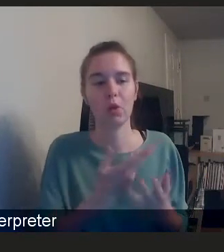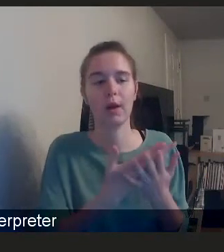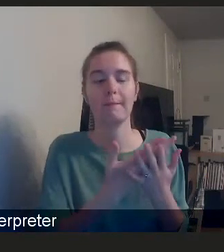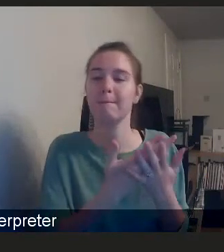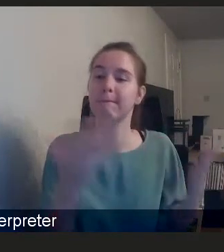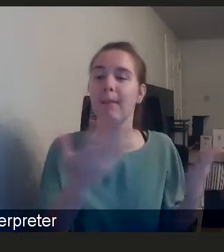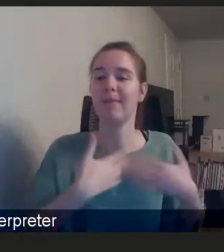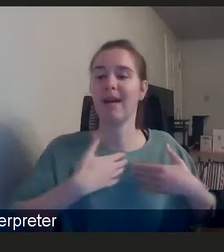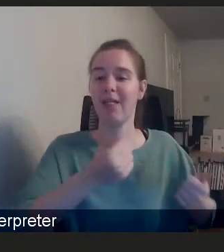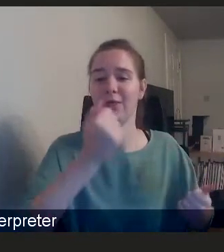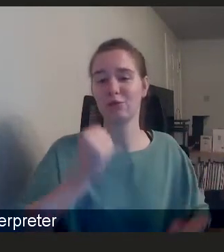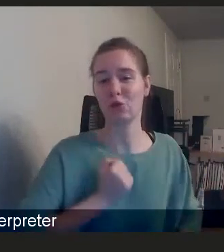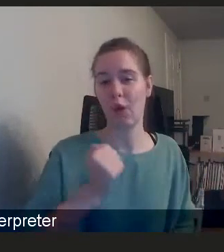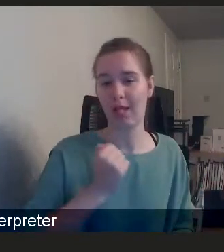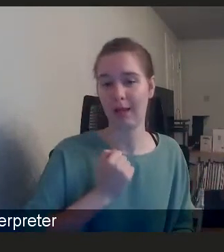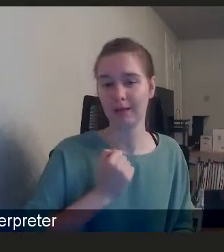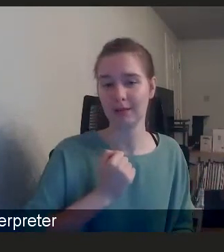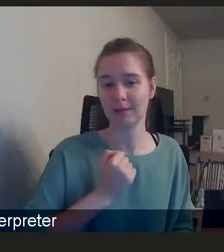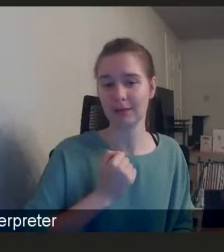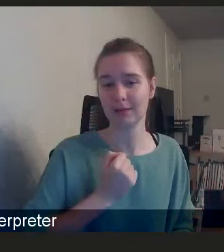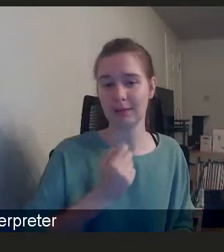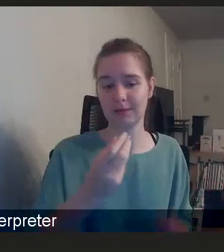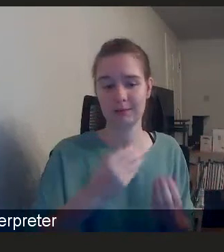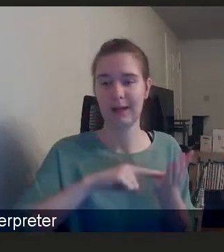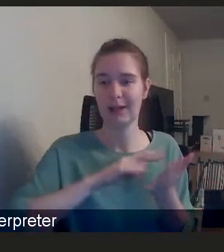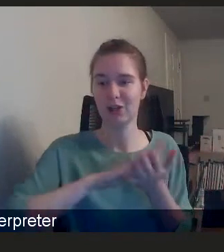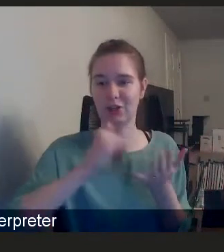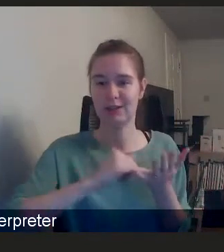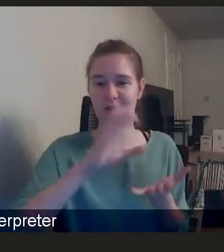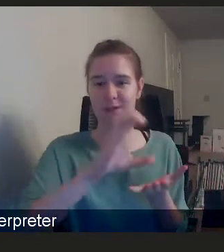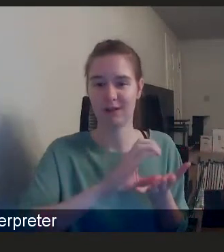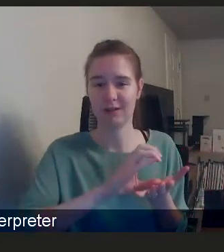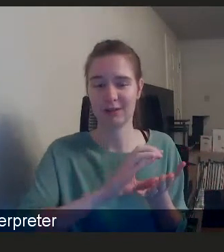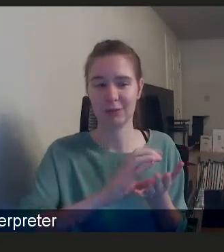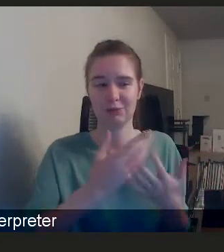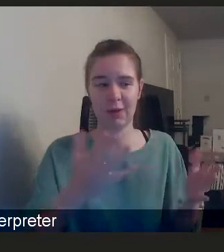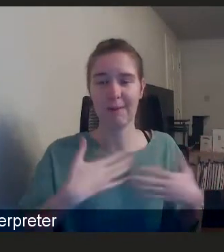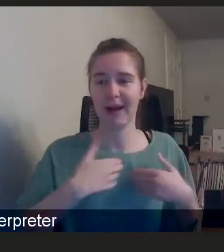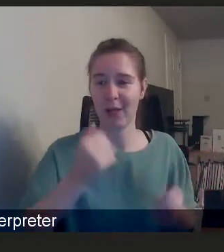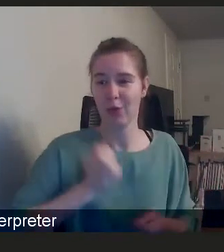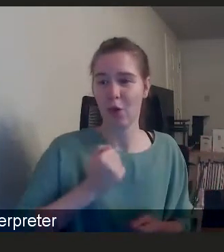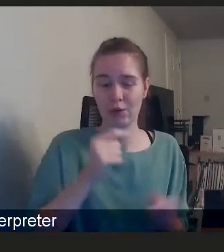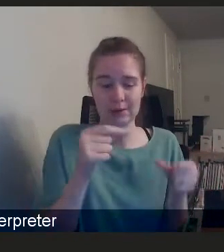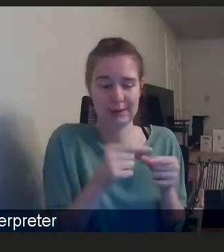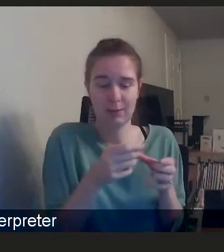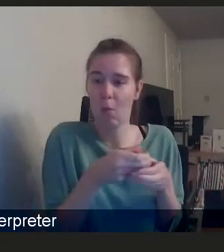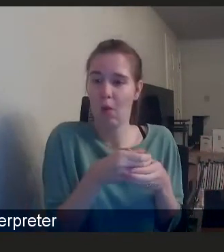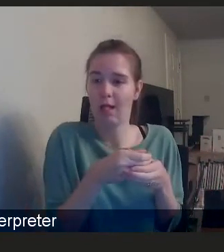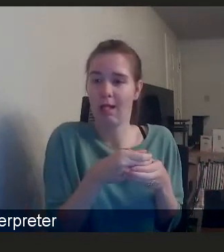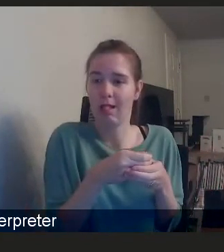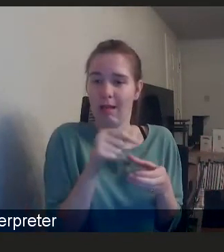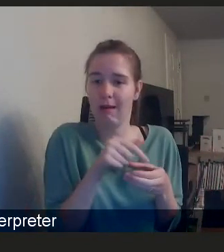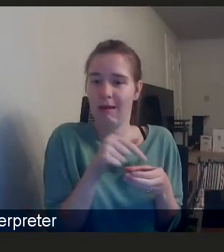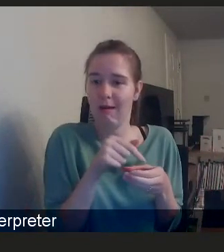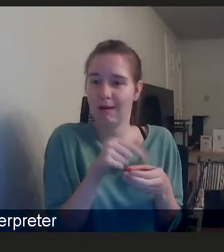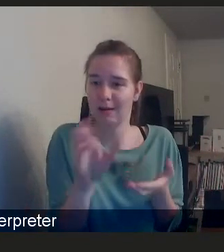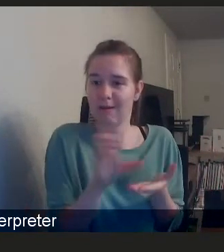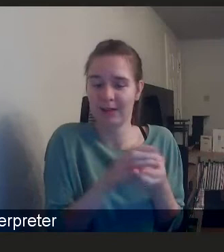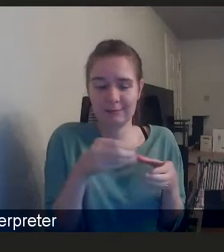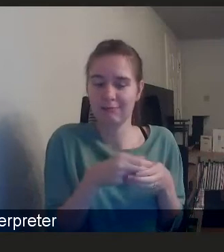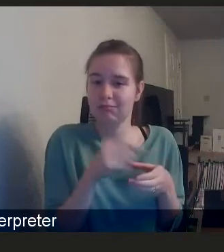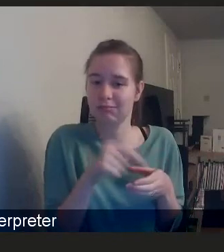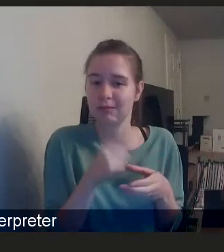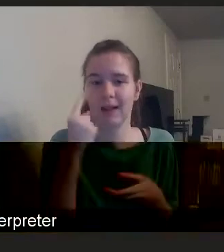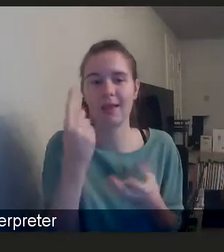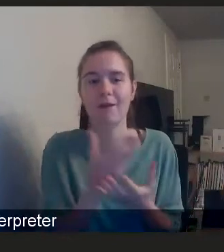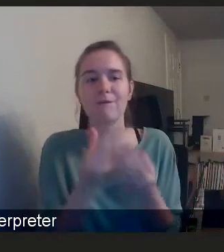as a proportion of the NHS funding, it's tiny, it's really, really small. And and I think there are a few